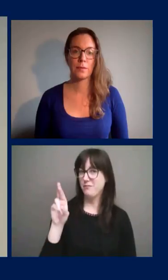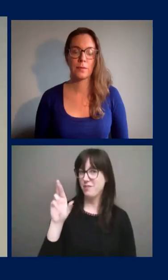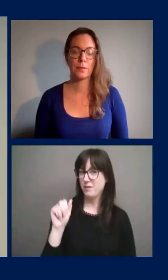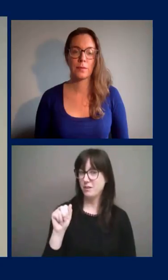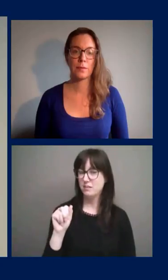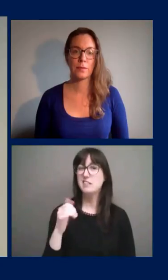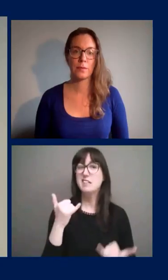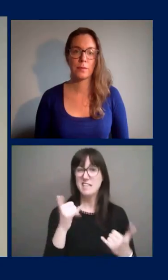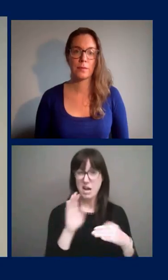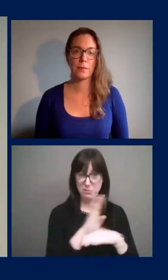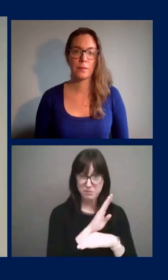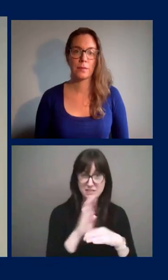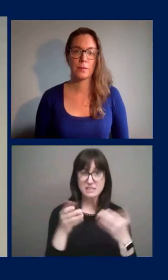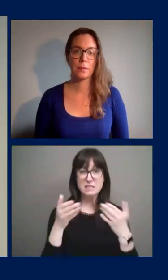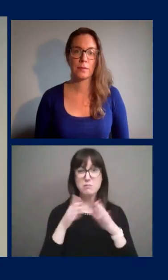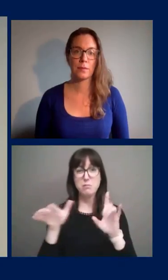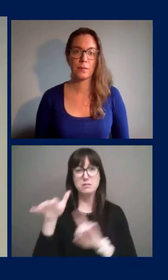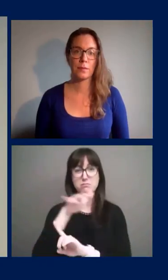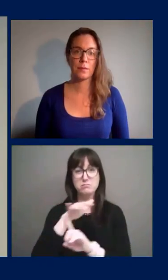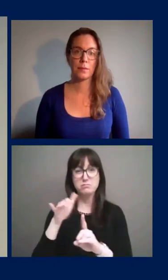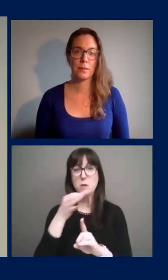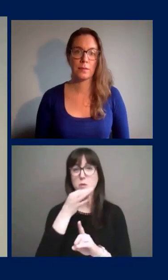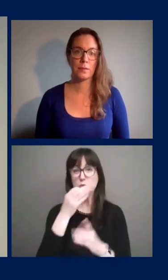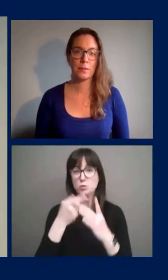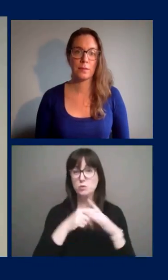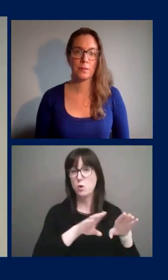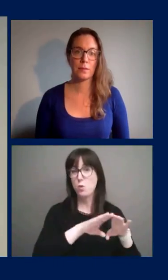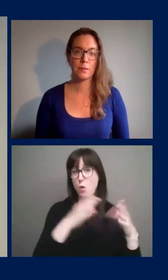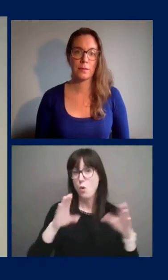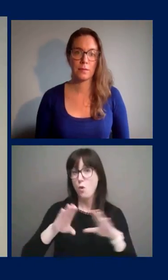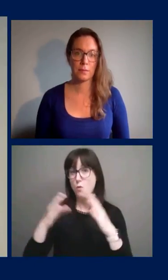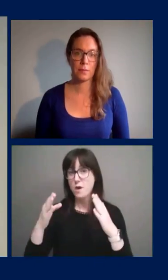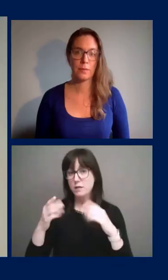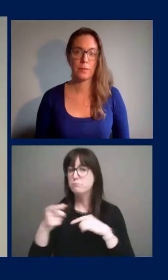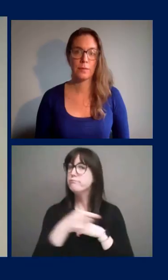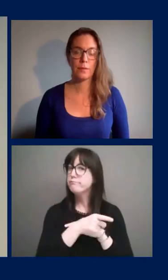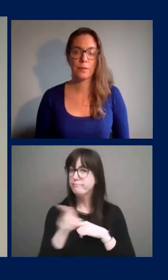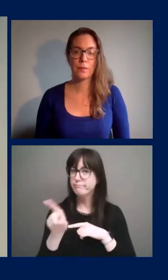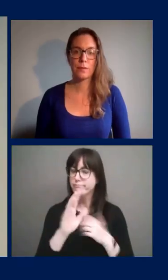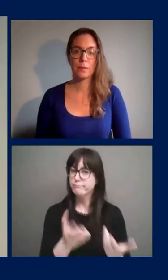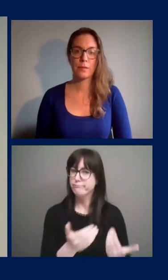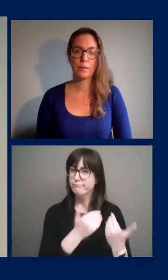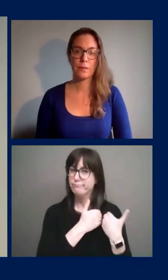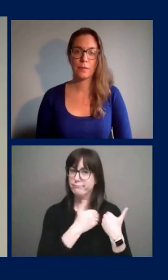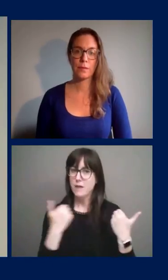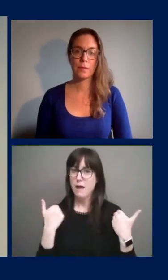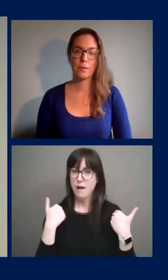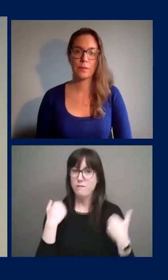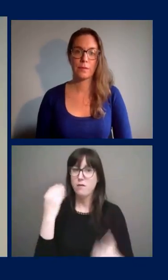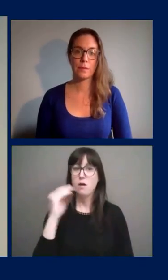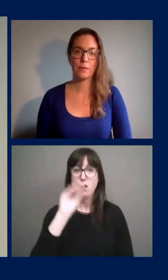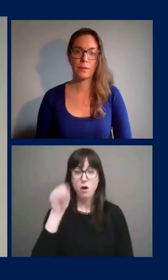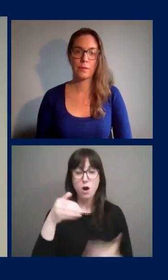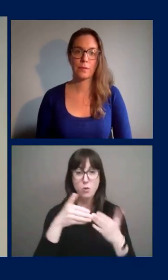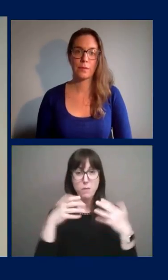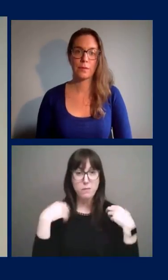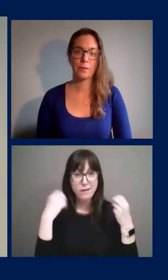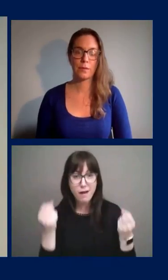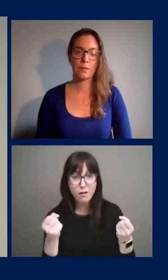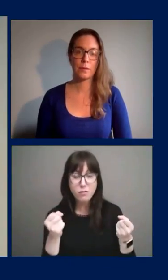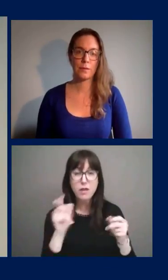public spaces reopen in Ottawa, all of us have a role to play. Ottawa Public Health, residents, our partners, and businesses.